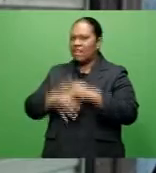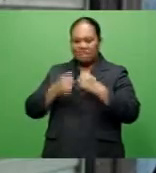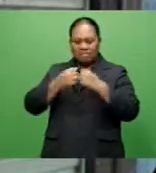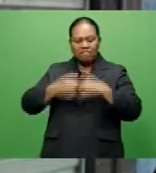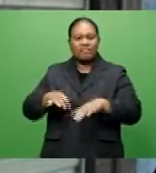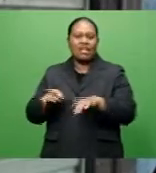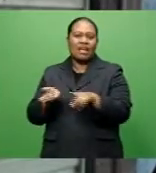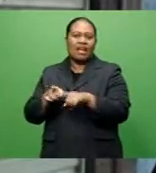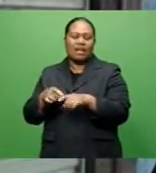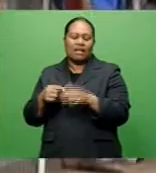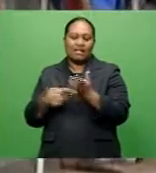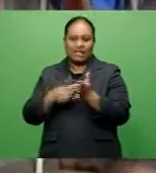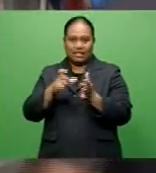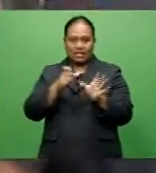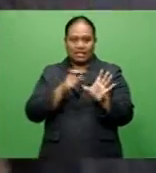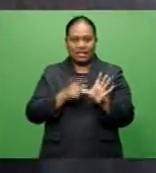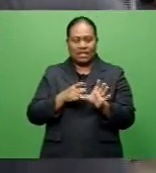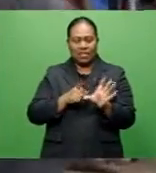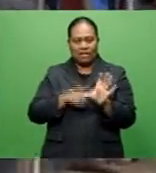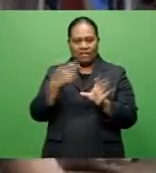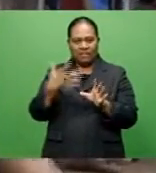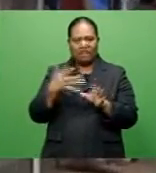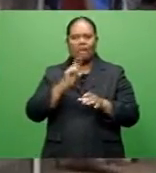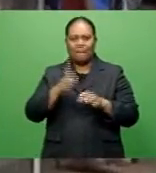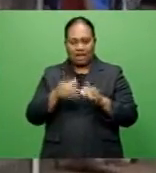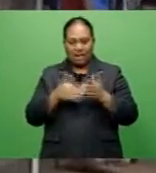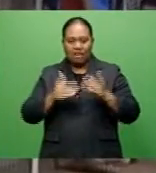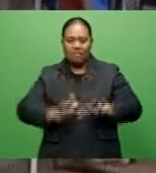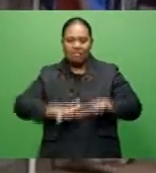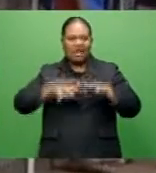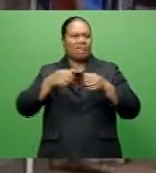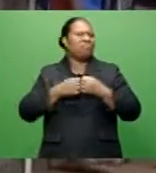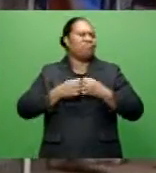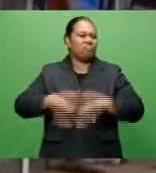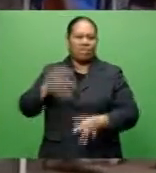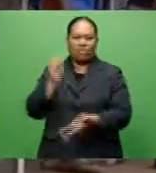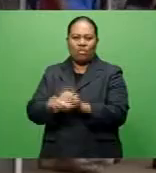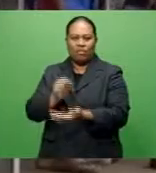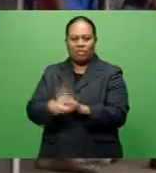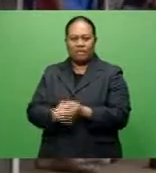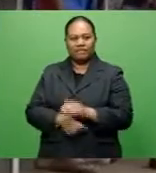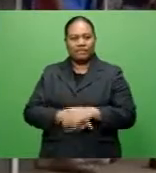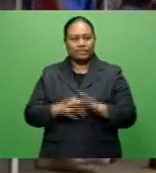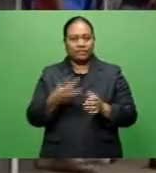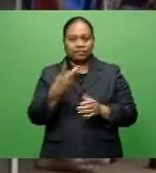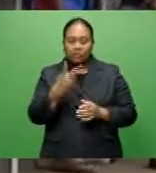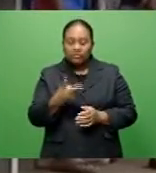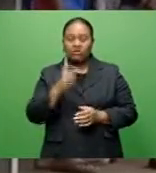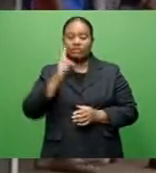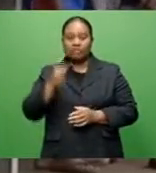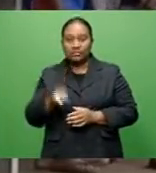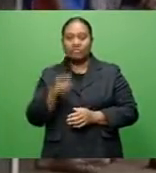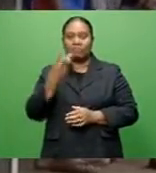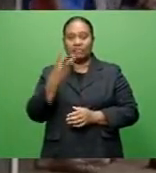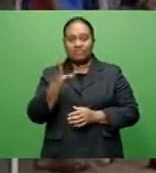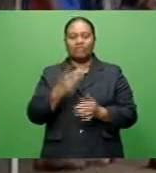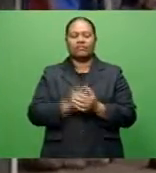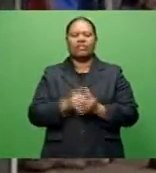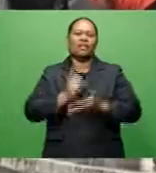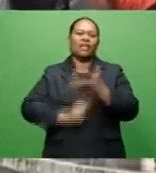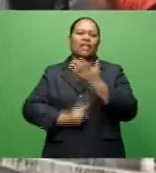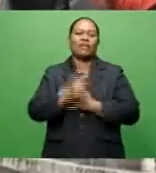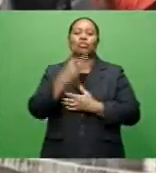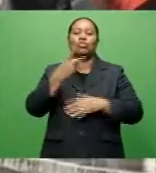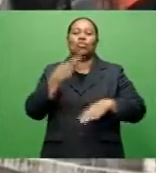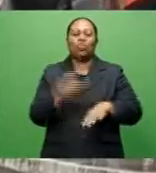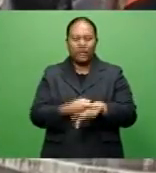the stock has suffered a lot. According to Kouli, the last big flood was in 2003 and it took them two weeks